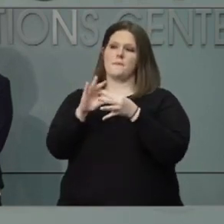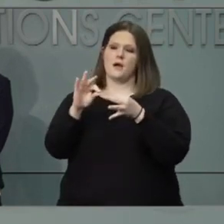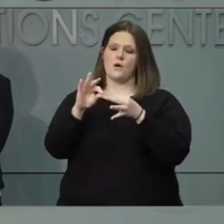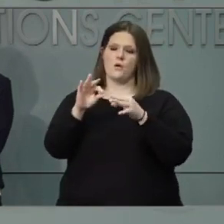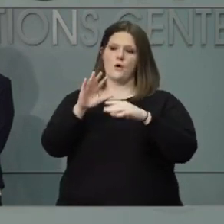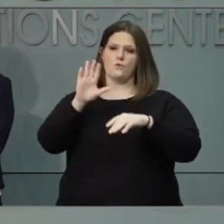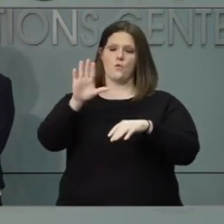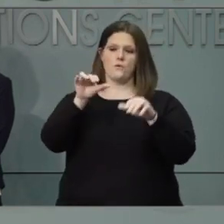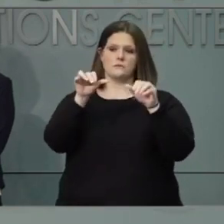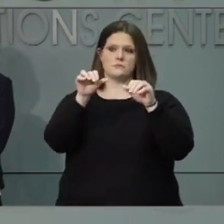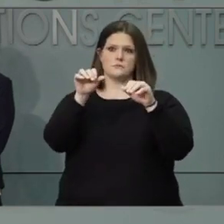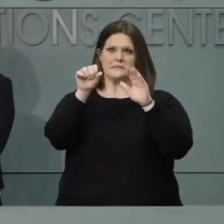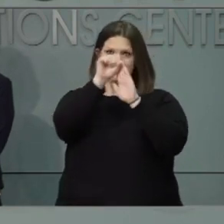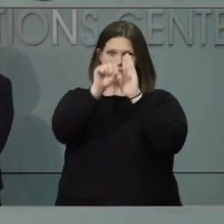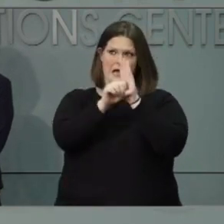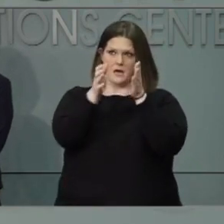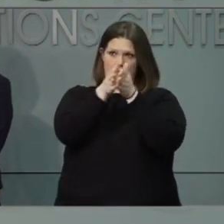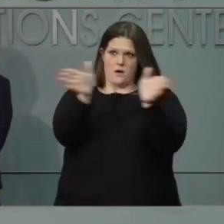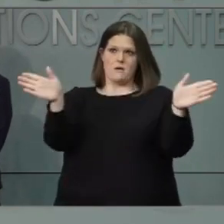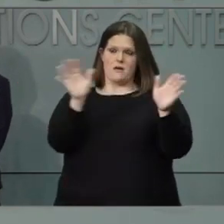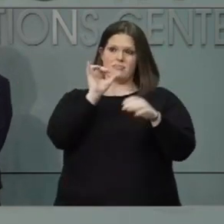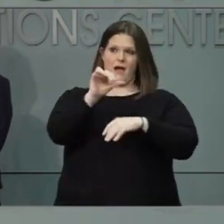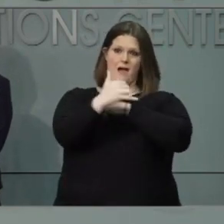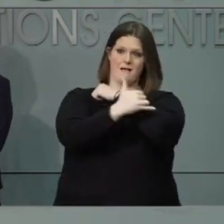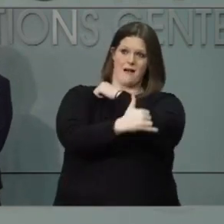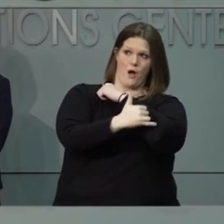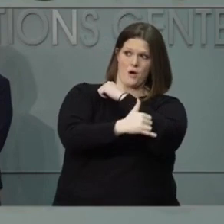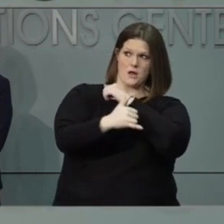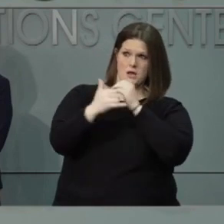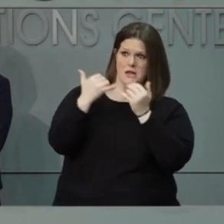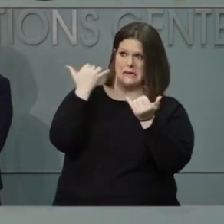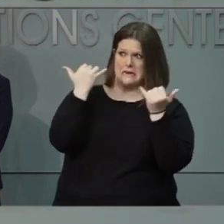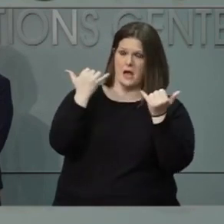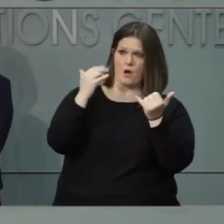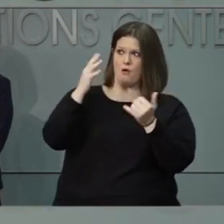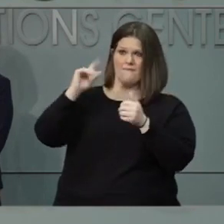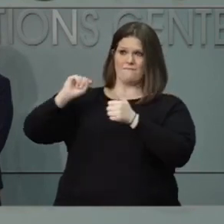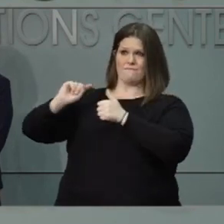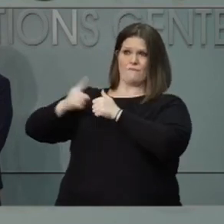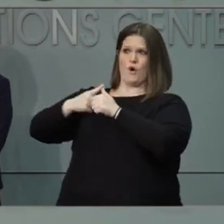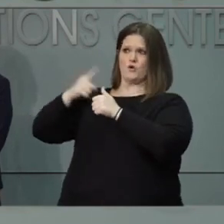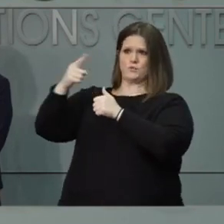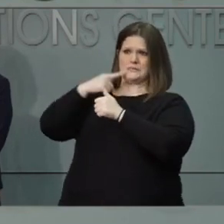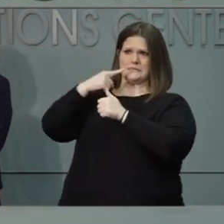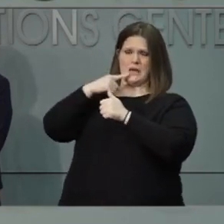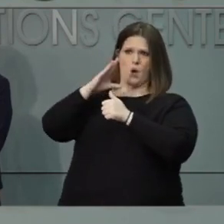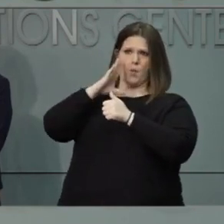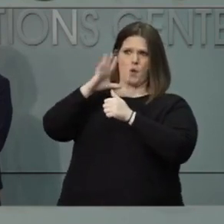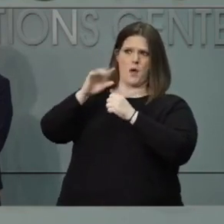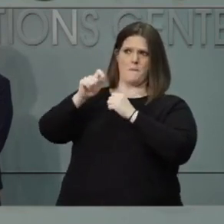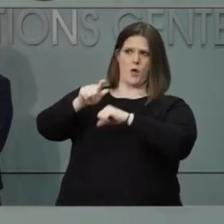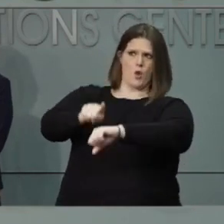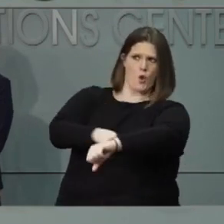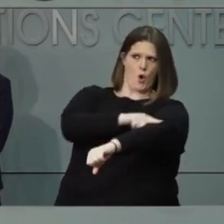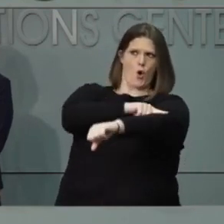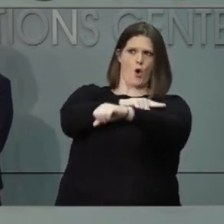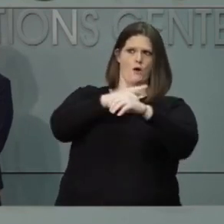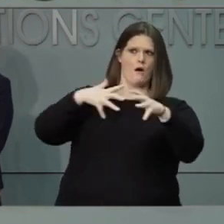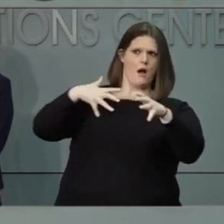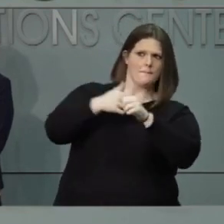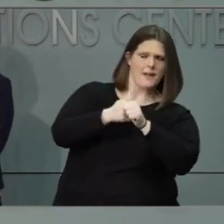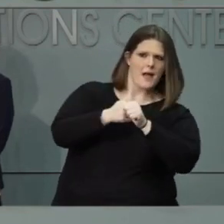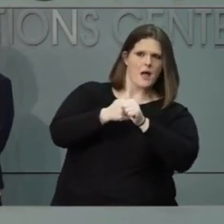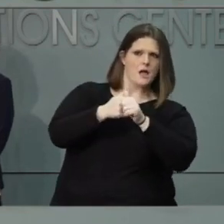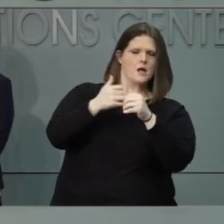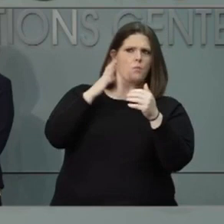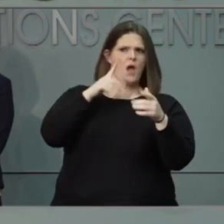counties, is that something that you'll look at updating maybe every 14 days because that's the data to look at? Have